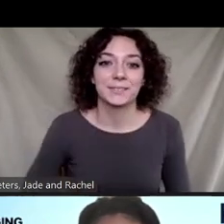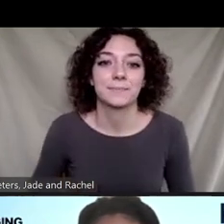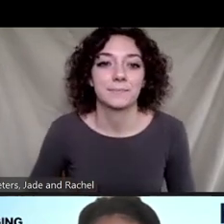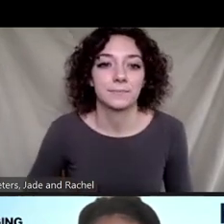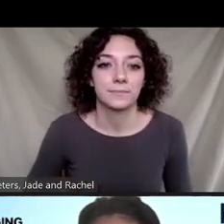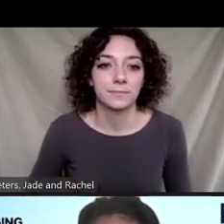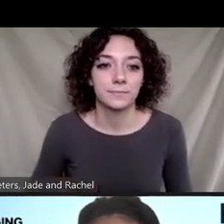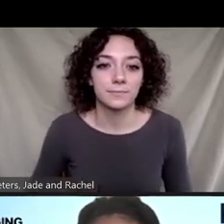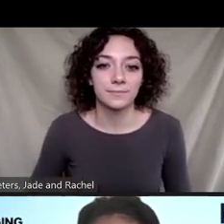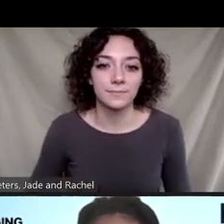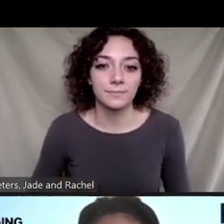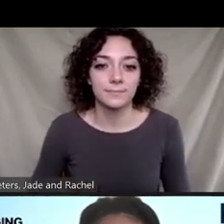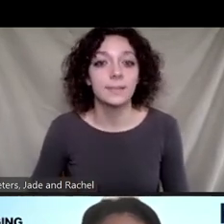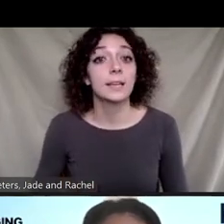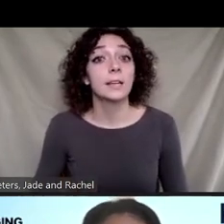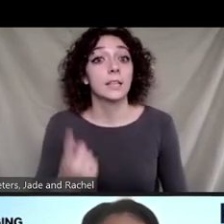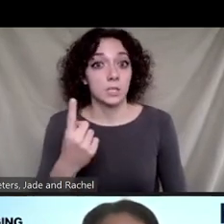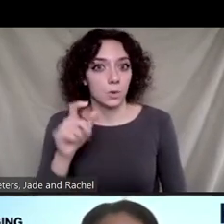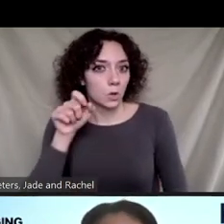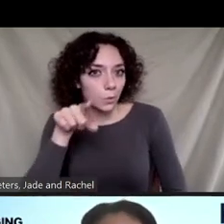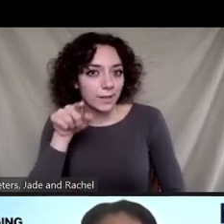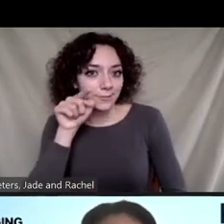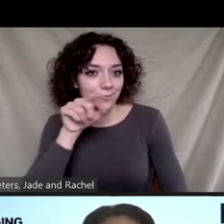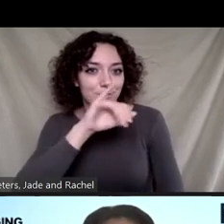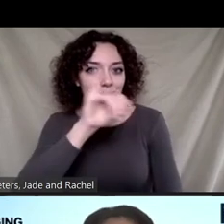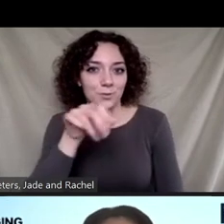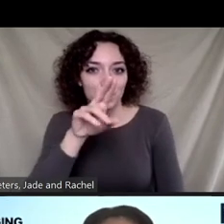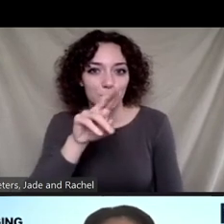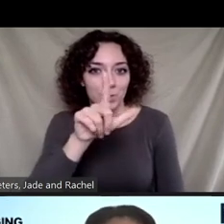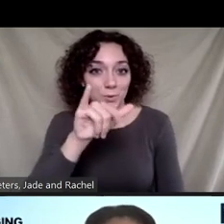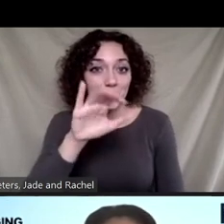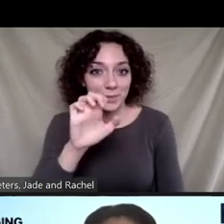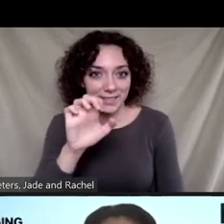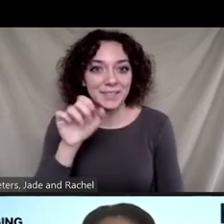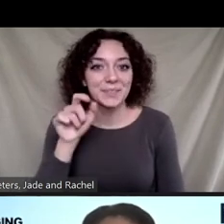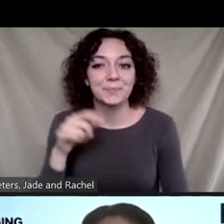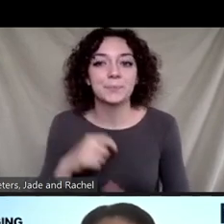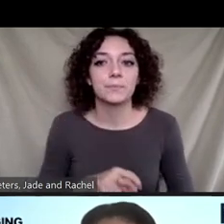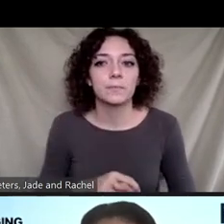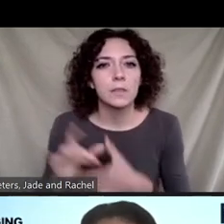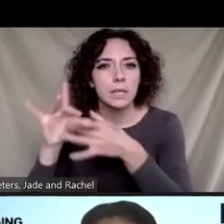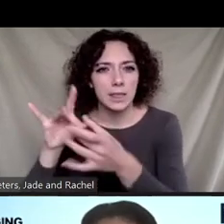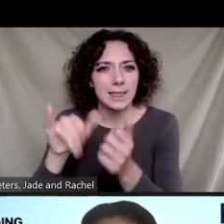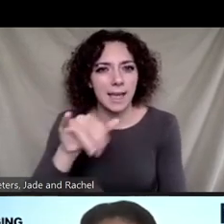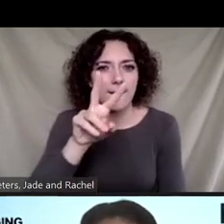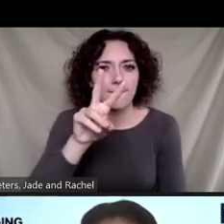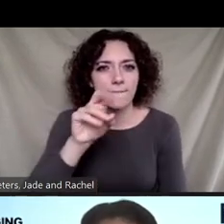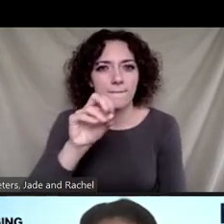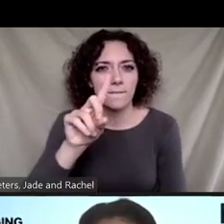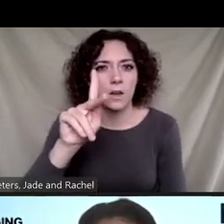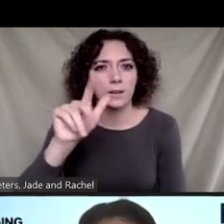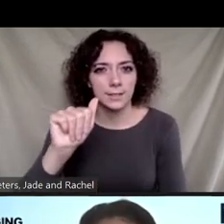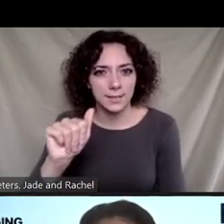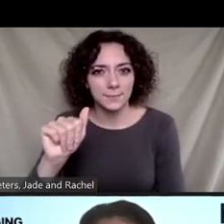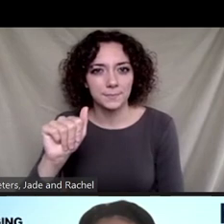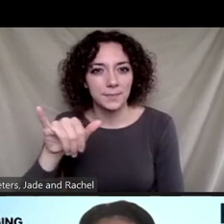this one is actually directed towards Julie and it says, referencing the vodka plant in Brooklyn Navy Yard,